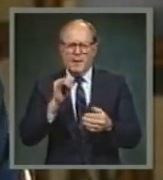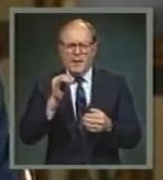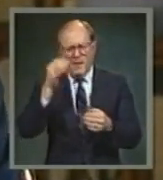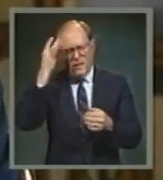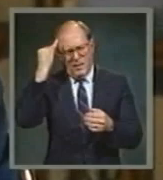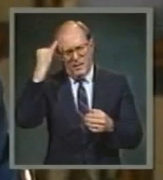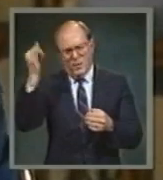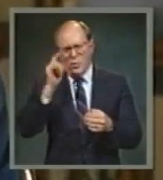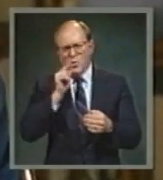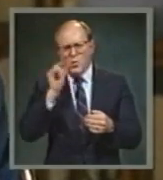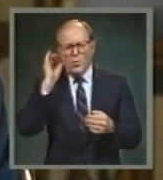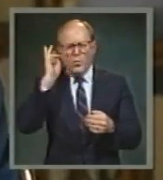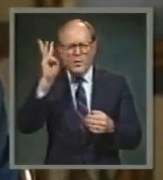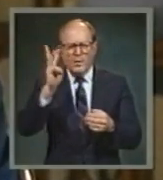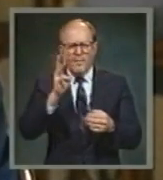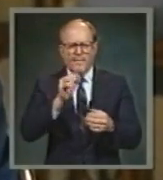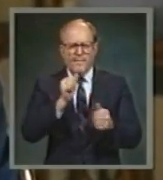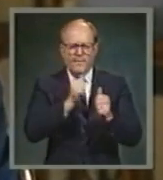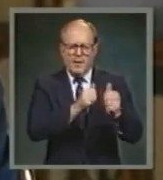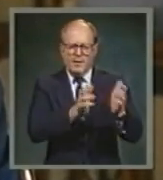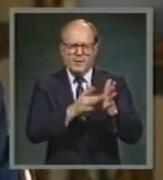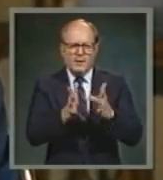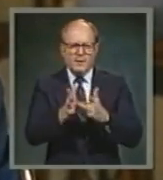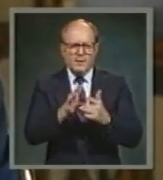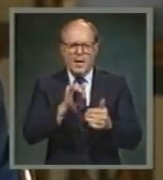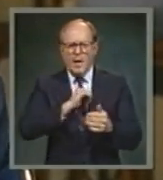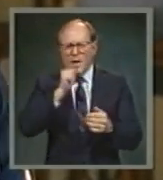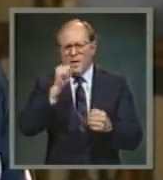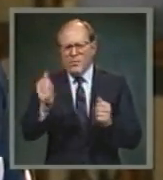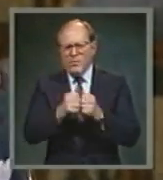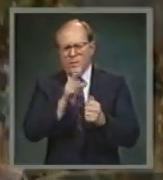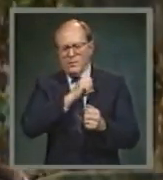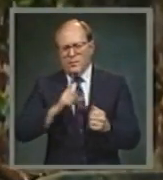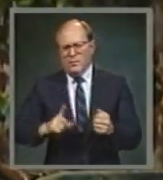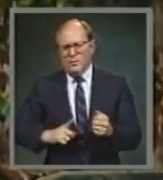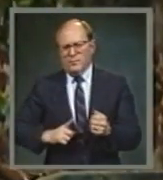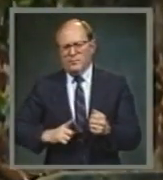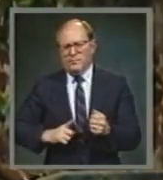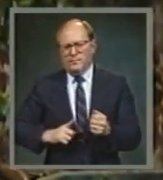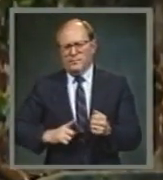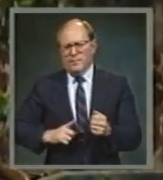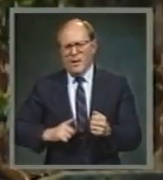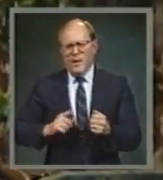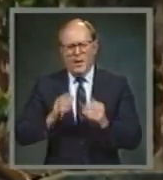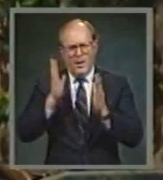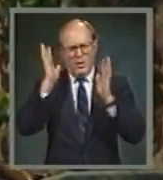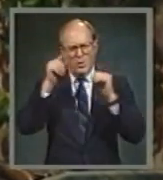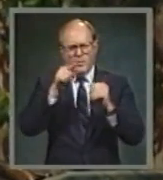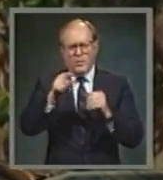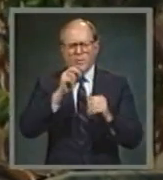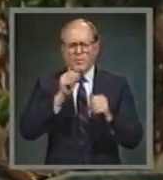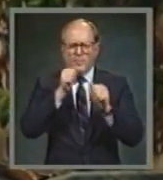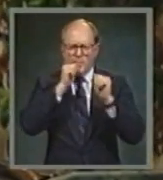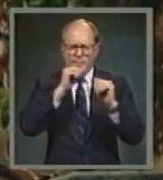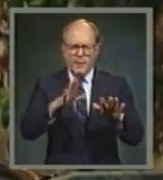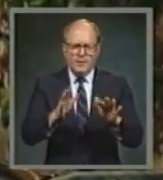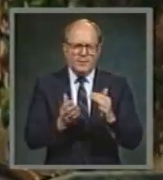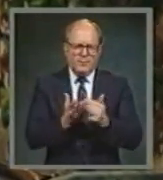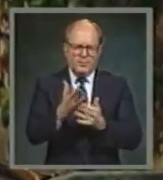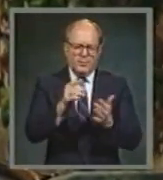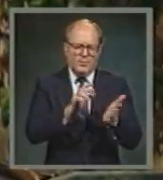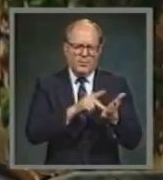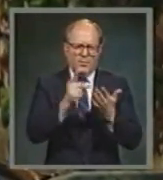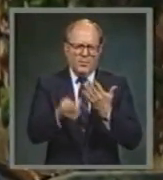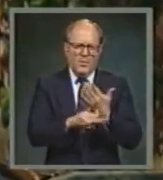Who will make reply? I'm on the Lord's side. Well, I pray you've been blessed by today's program so that you'll